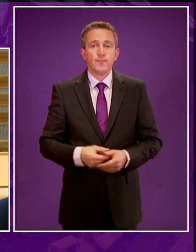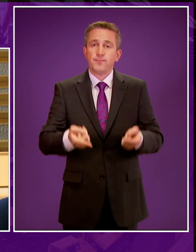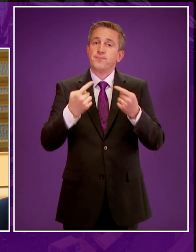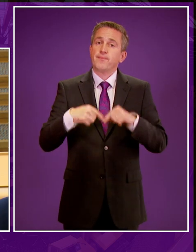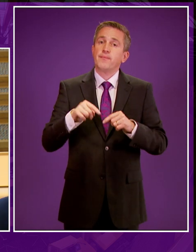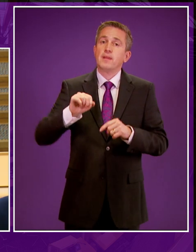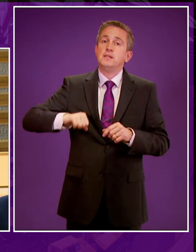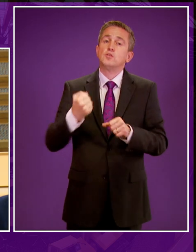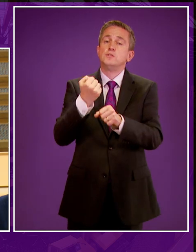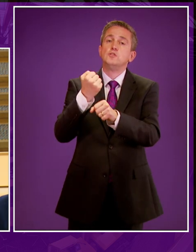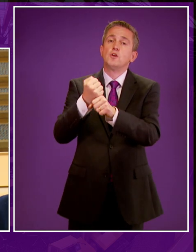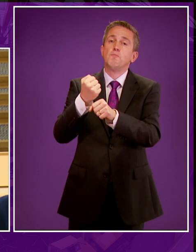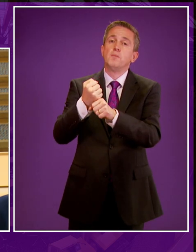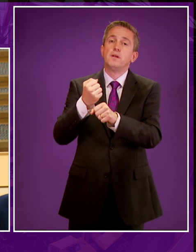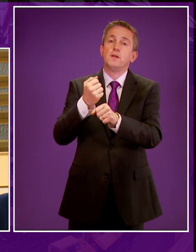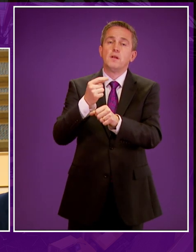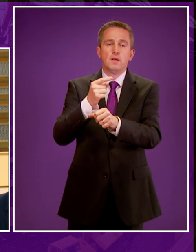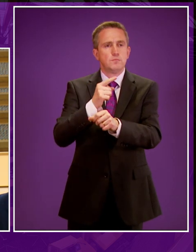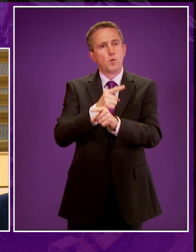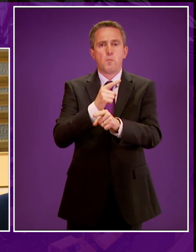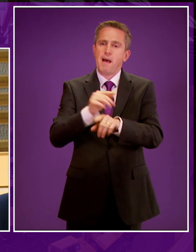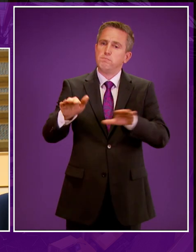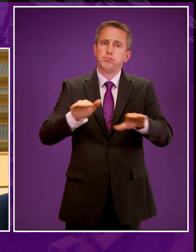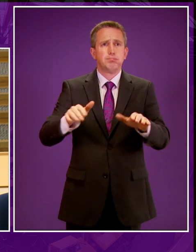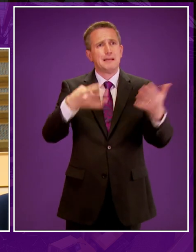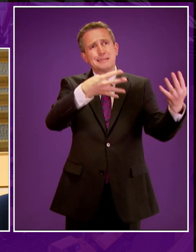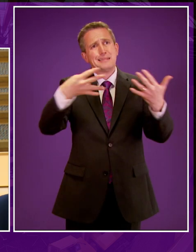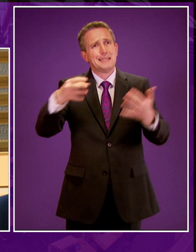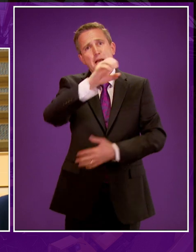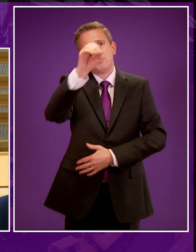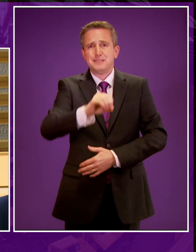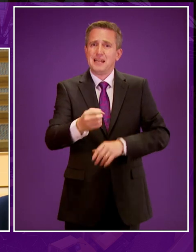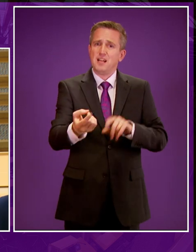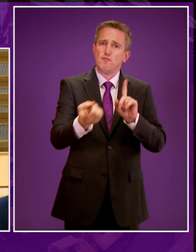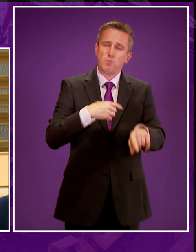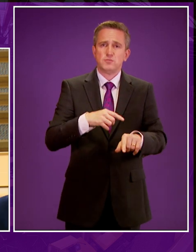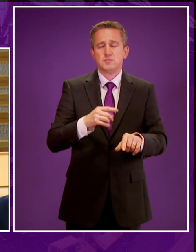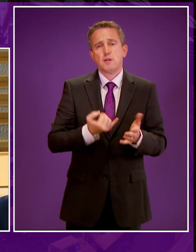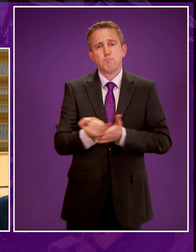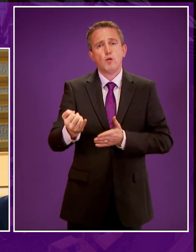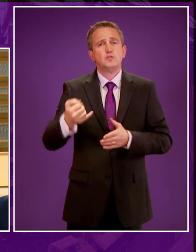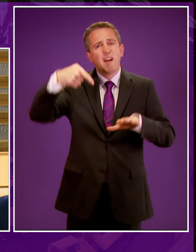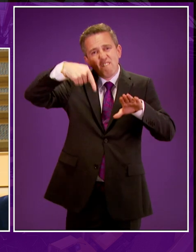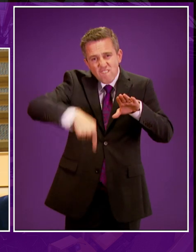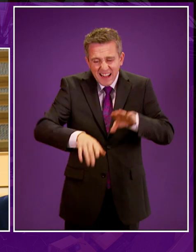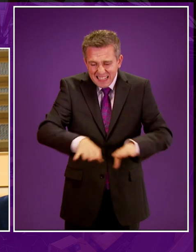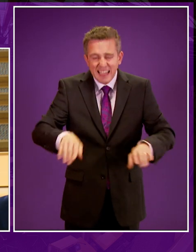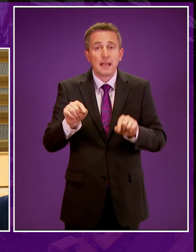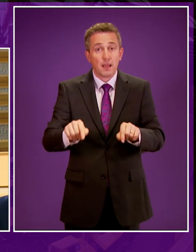heard a lot from the Scottish government about their consultation, 99% of the responses were opposed and yet